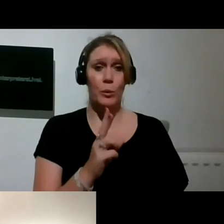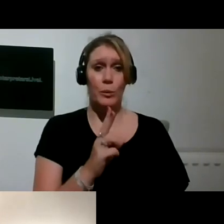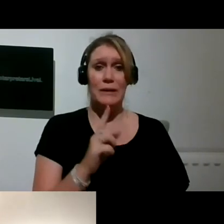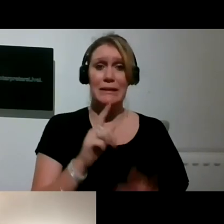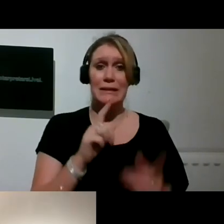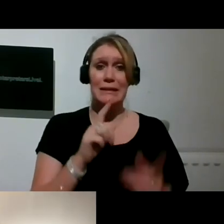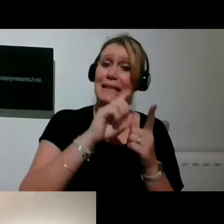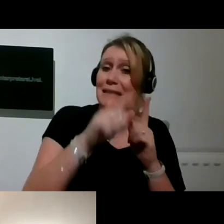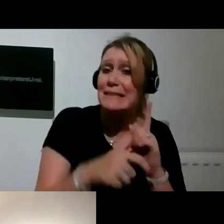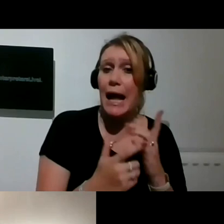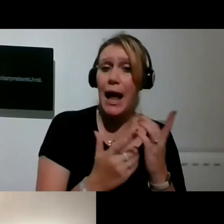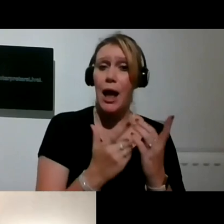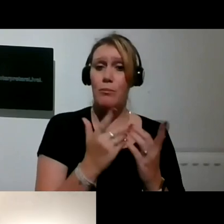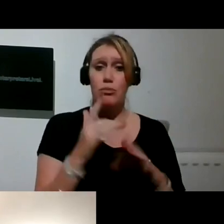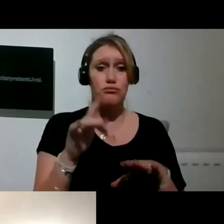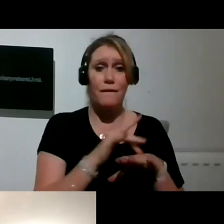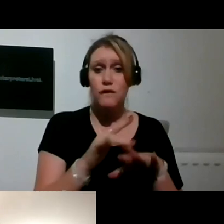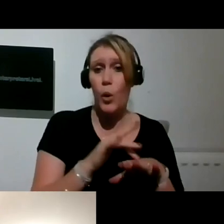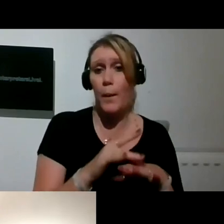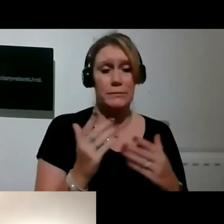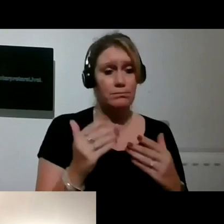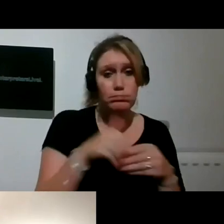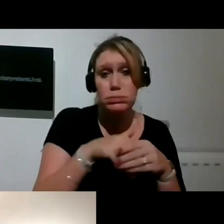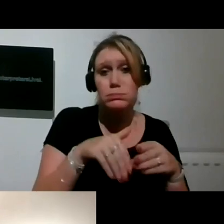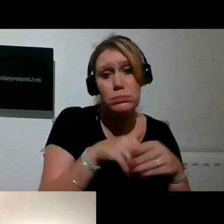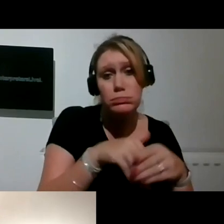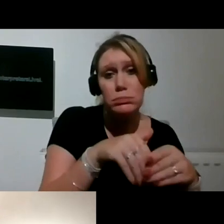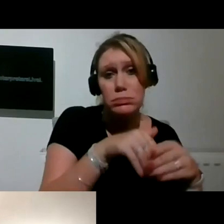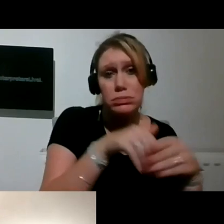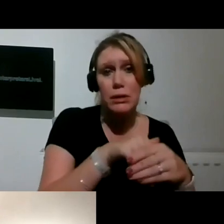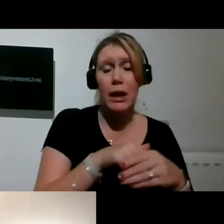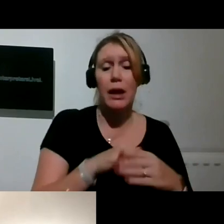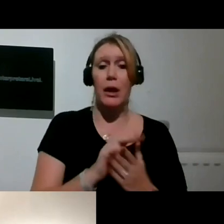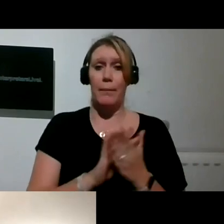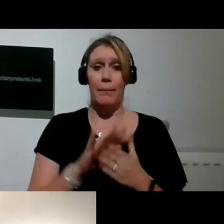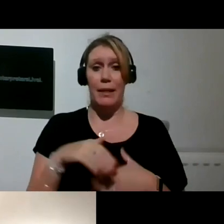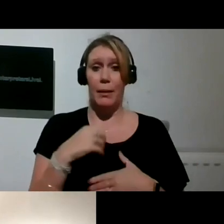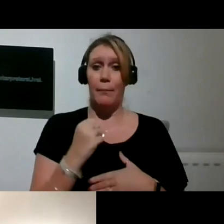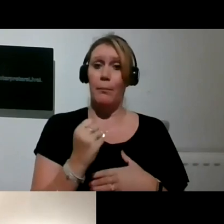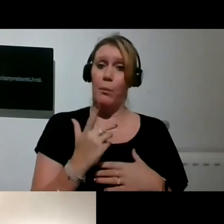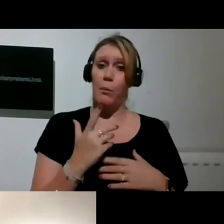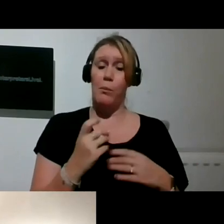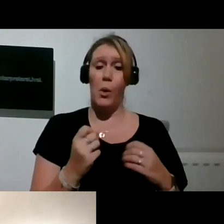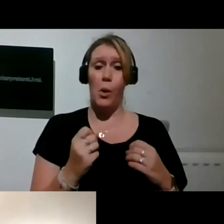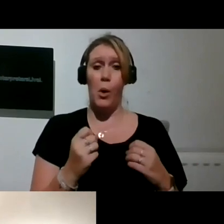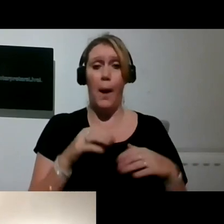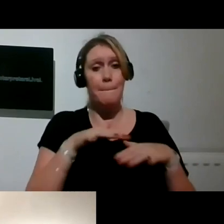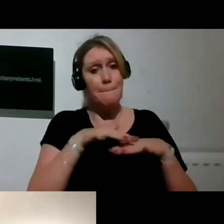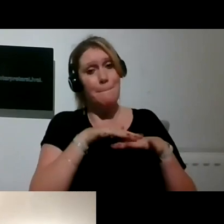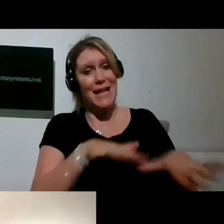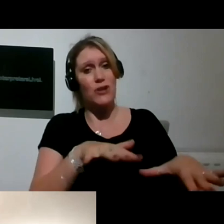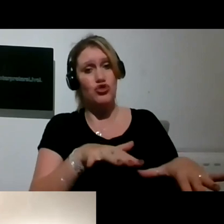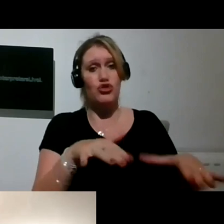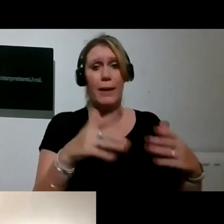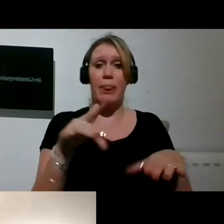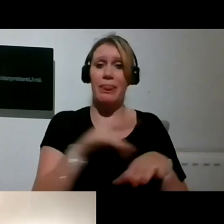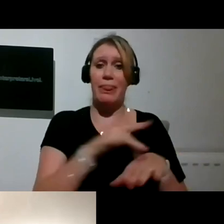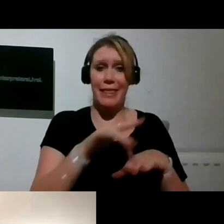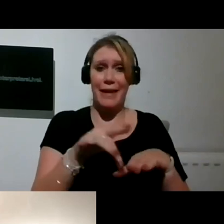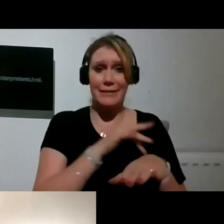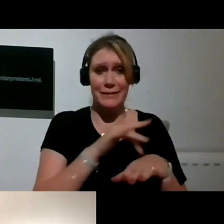performers who are kind of getting into large mainstream theatres and getting written up by